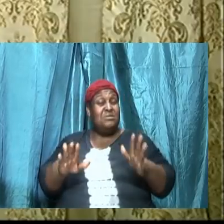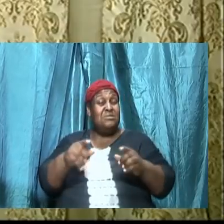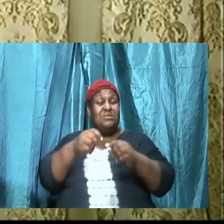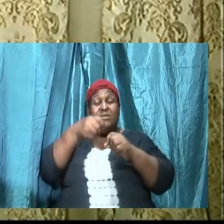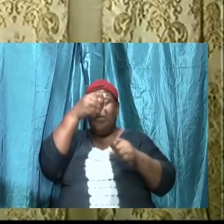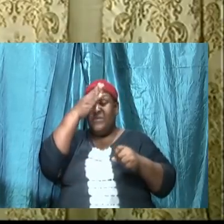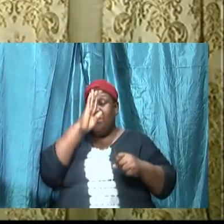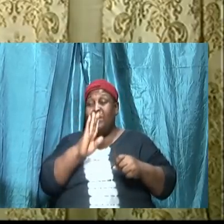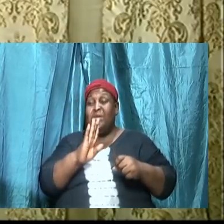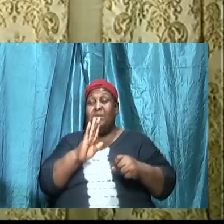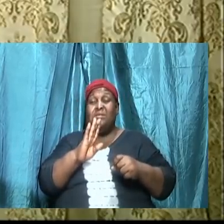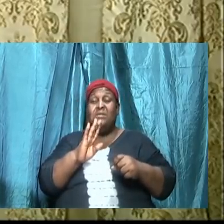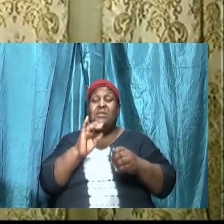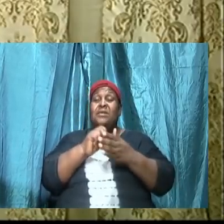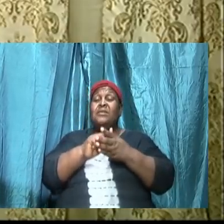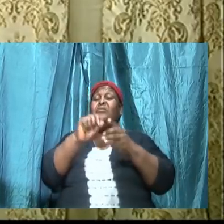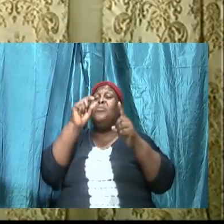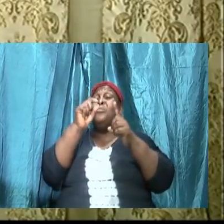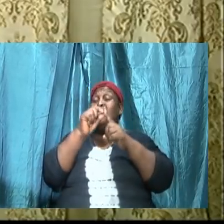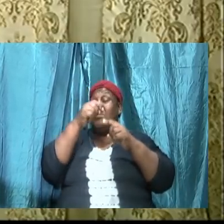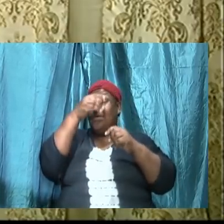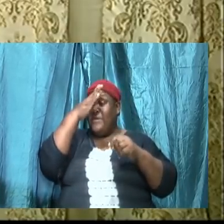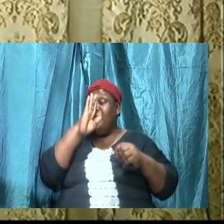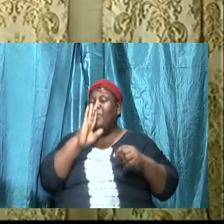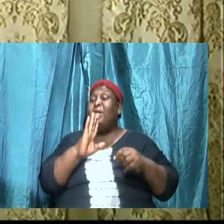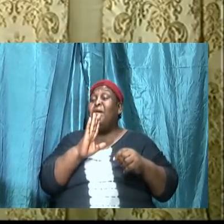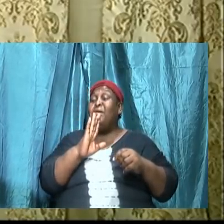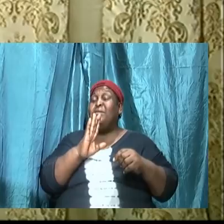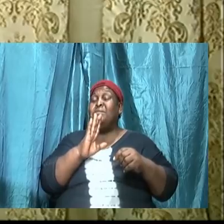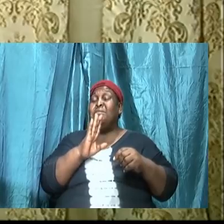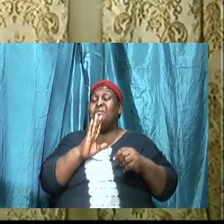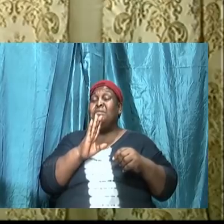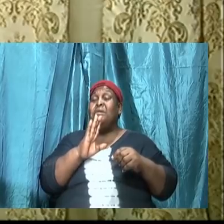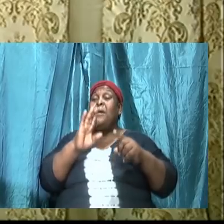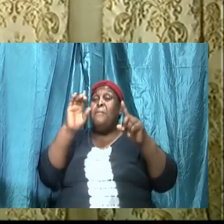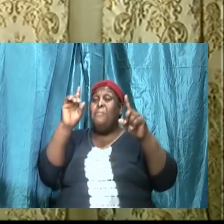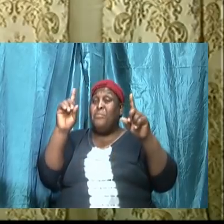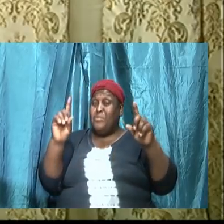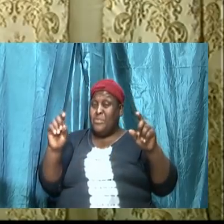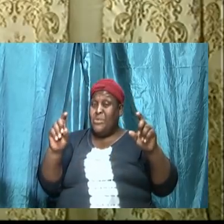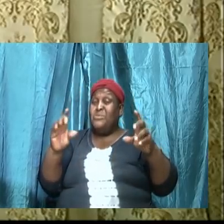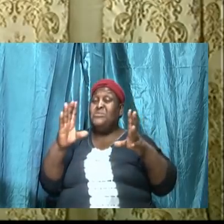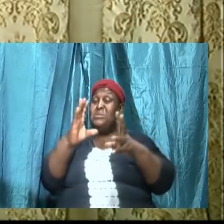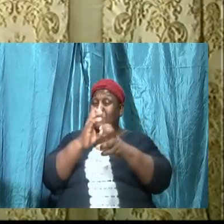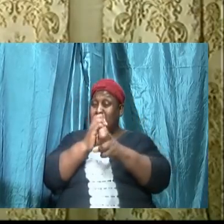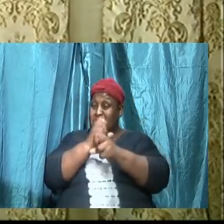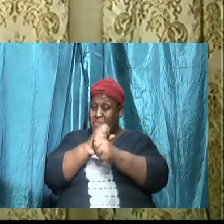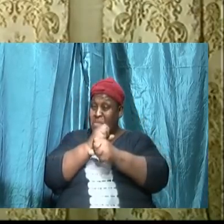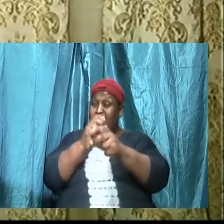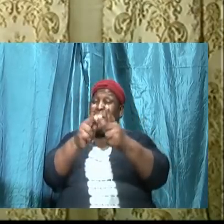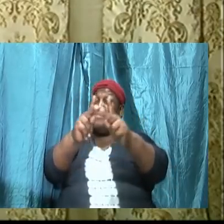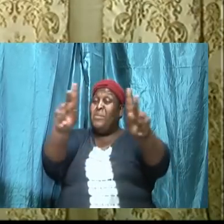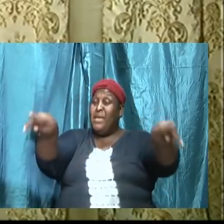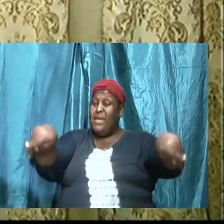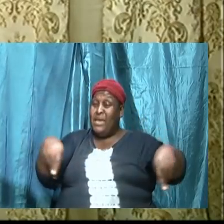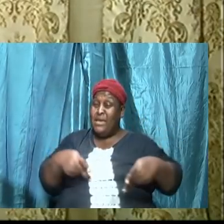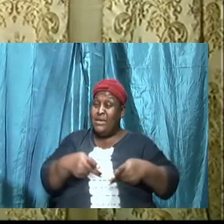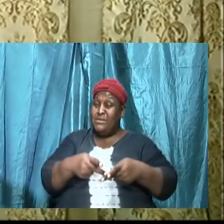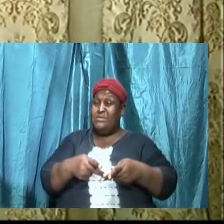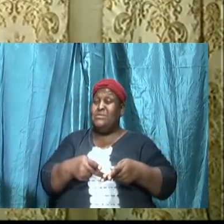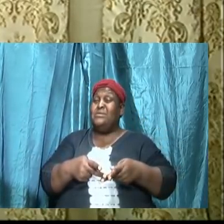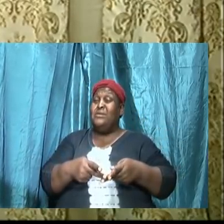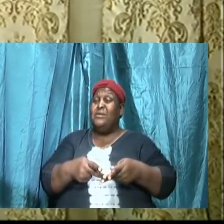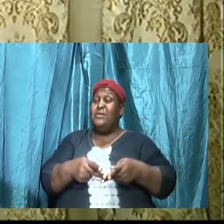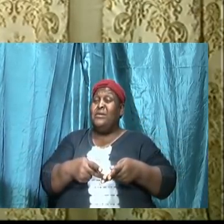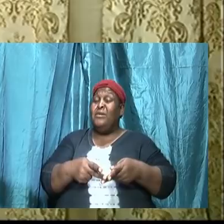God, that the words of Almighty God must take a place of prominence